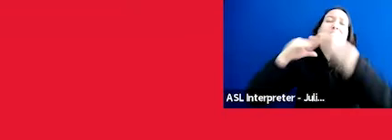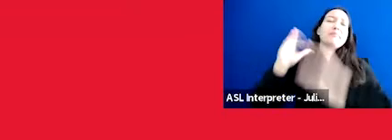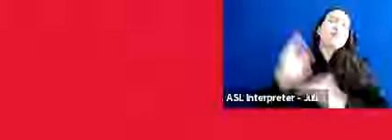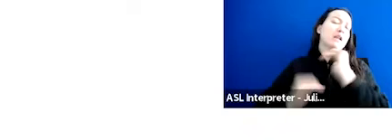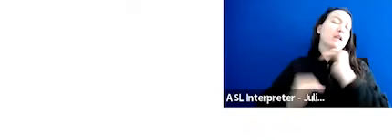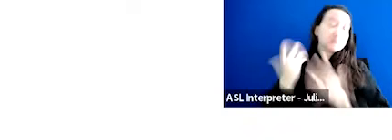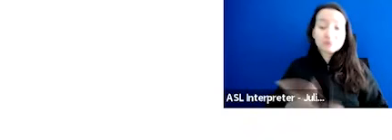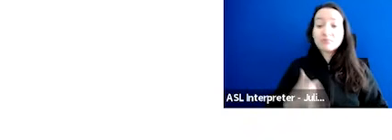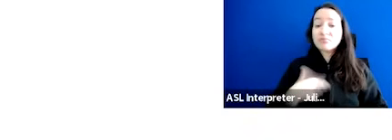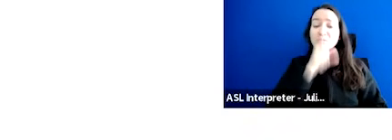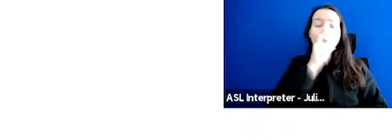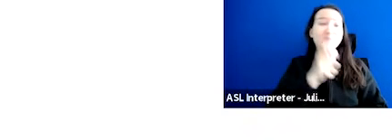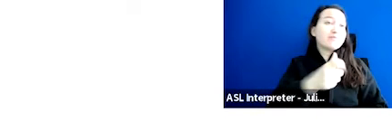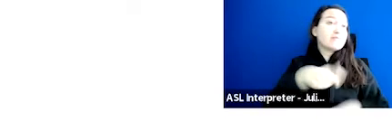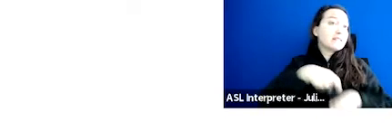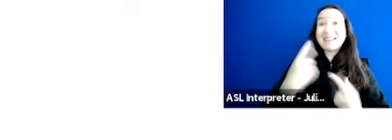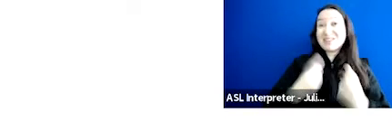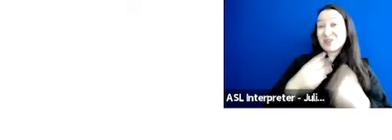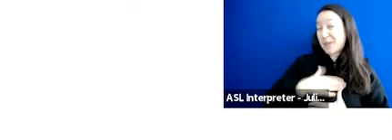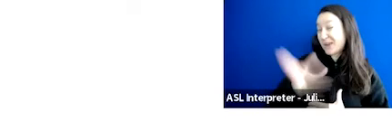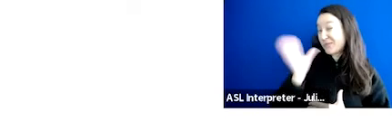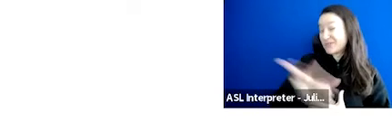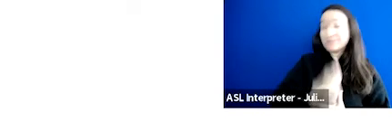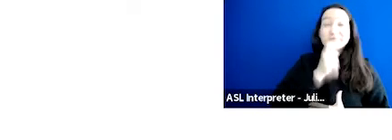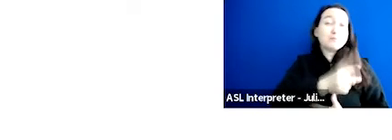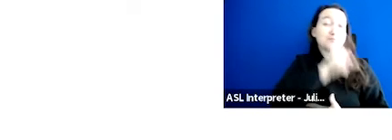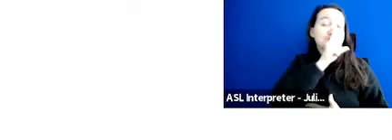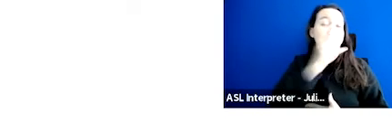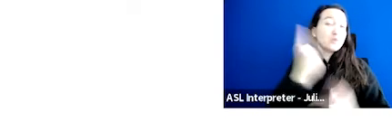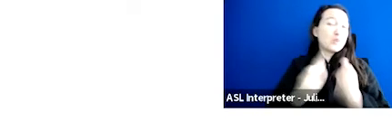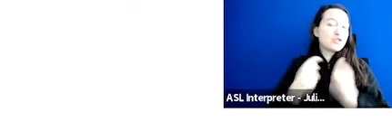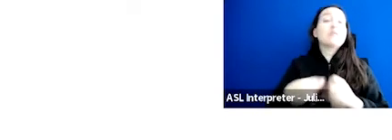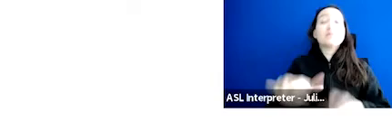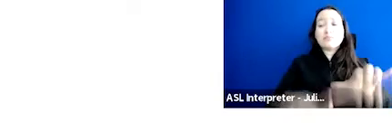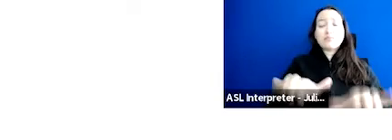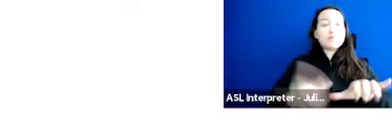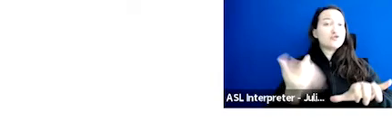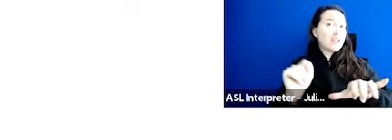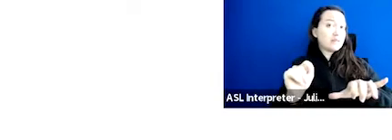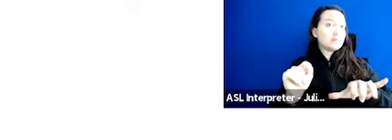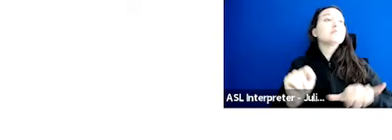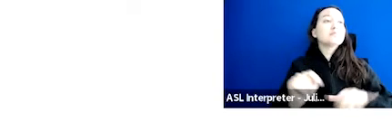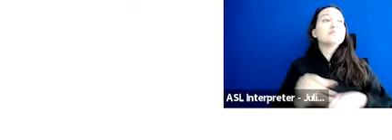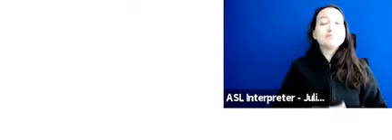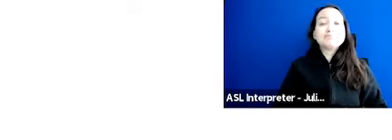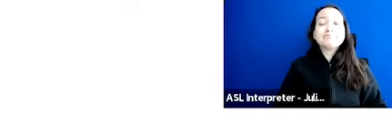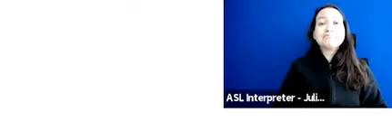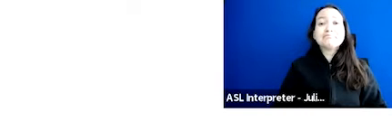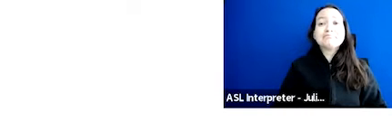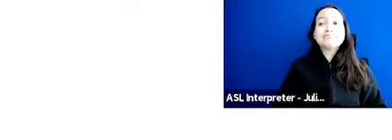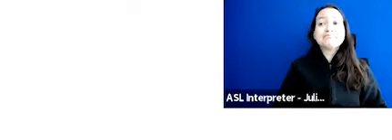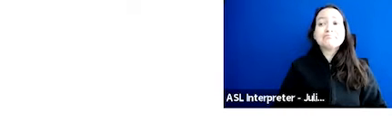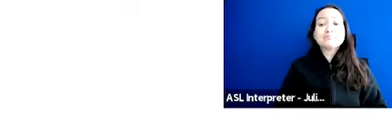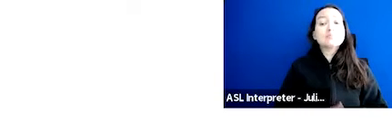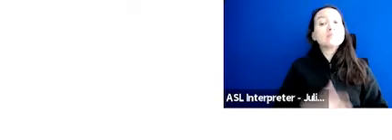I won't have time to answer questions during my presentation. So feel free to ask your questions in the chat for us to collect later today. But